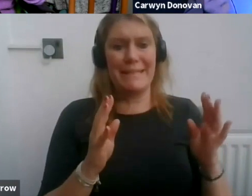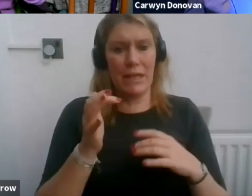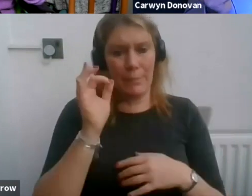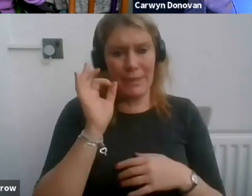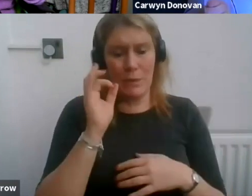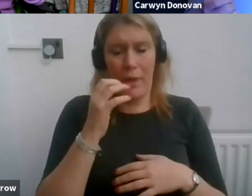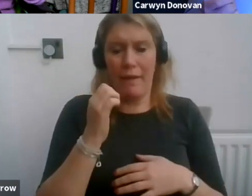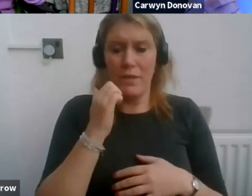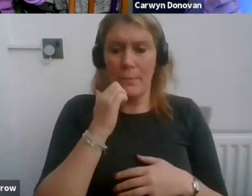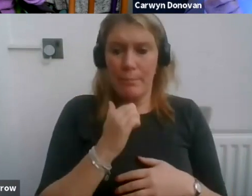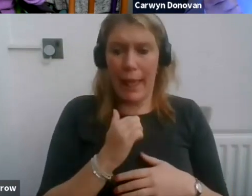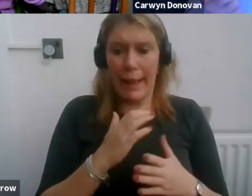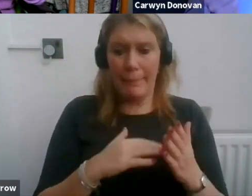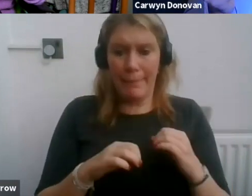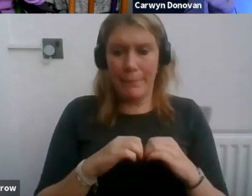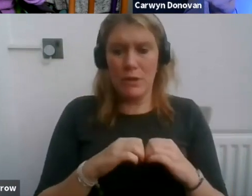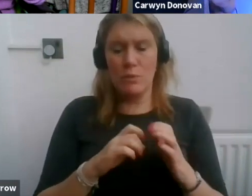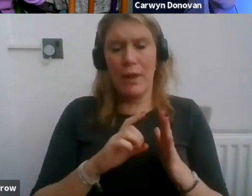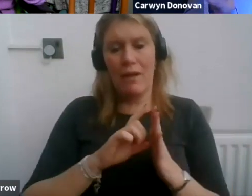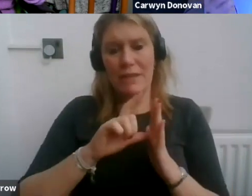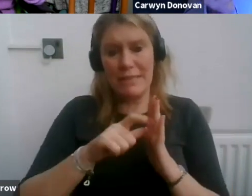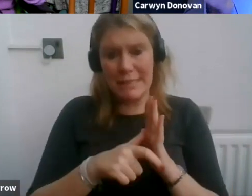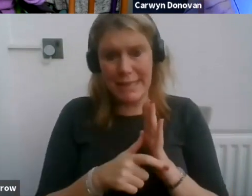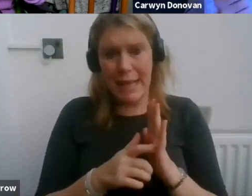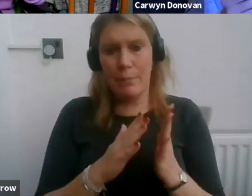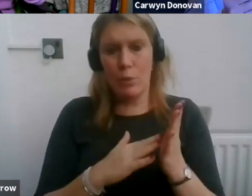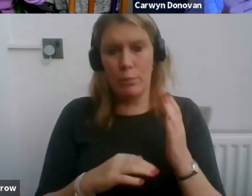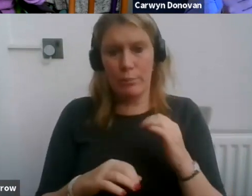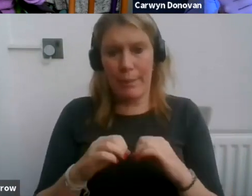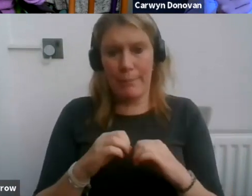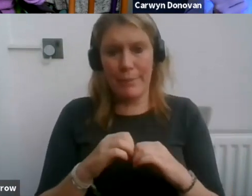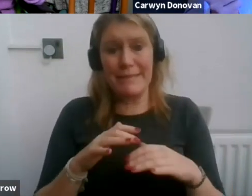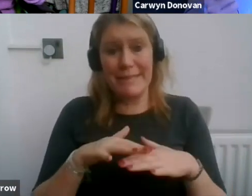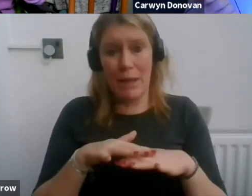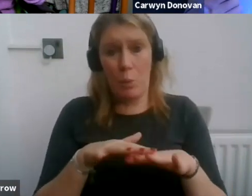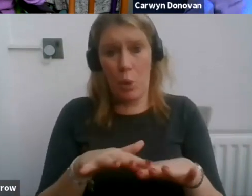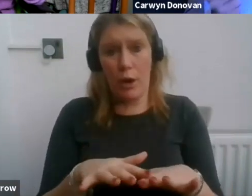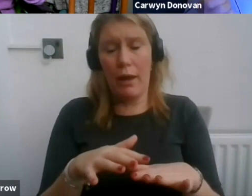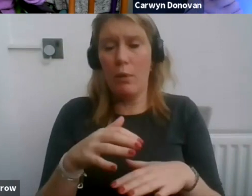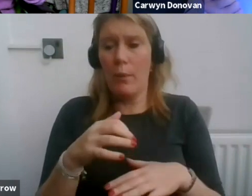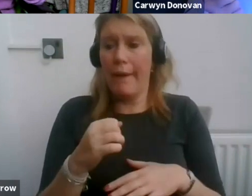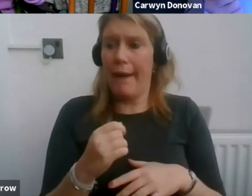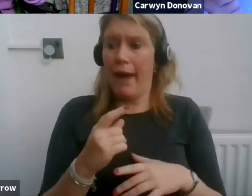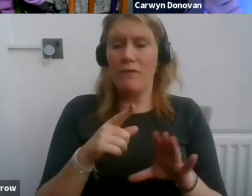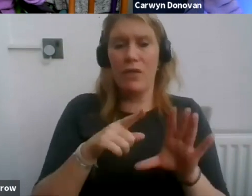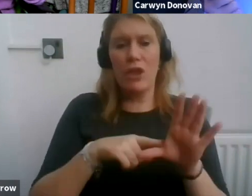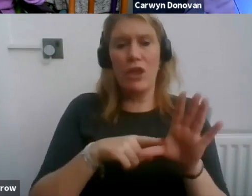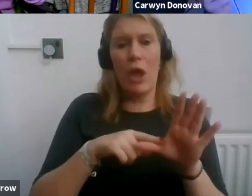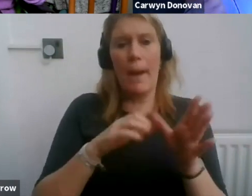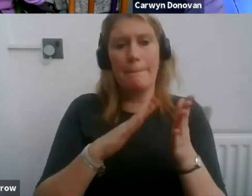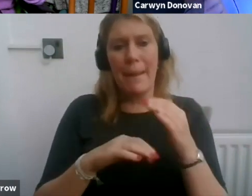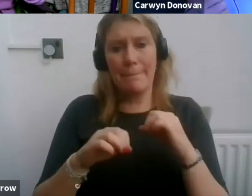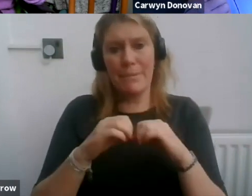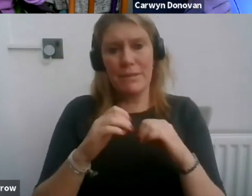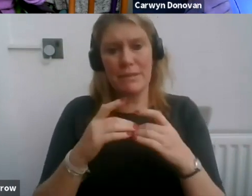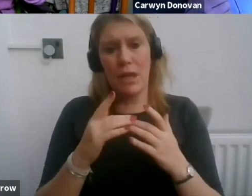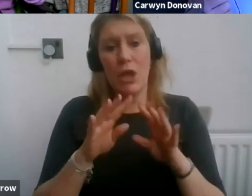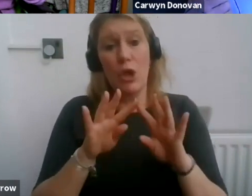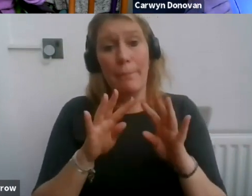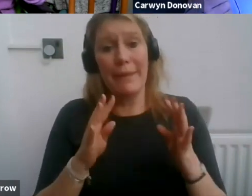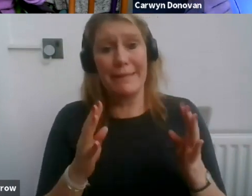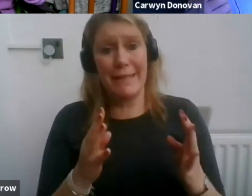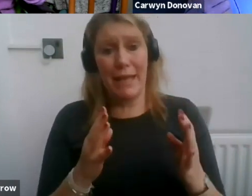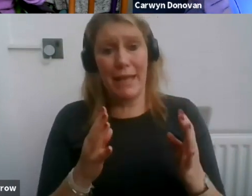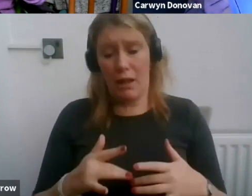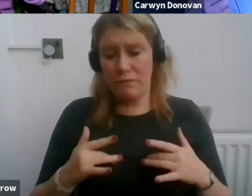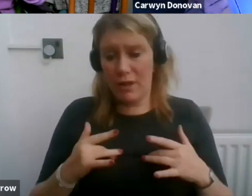Committee, we've got the Disabled Members Network Committee, and we've got the Young Members Committee. And I think that's what we